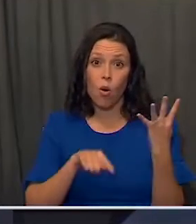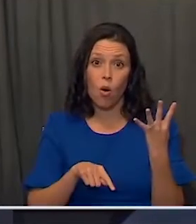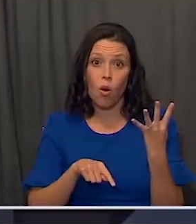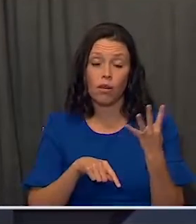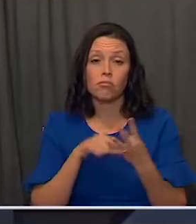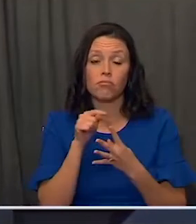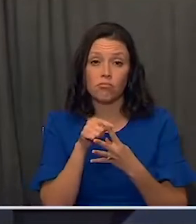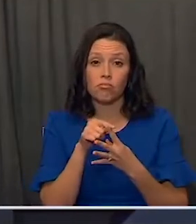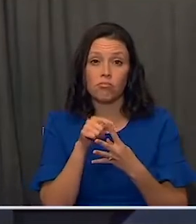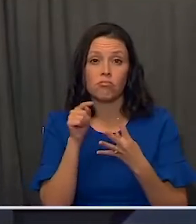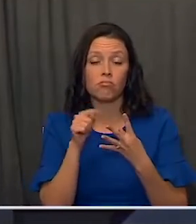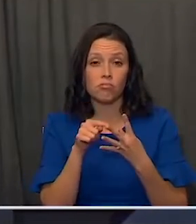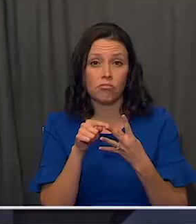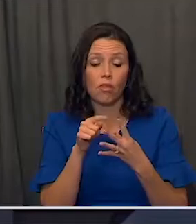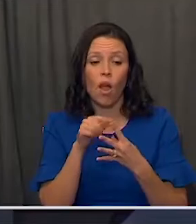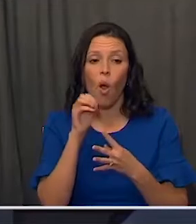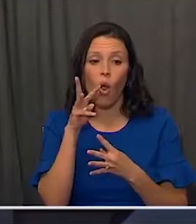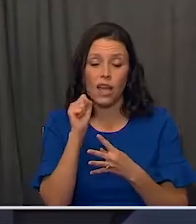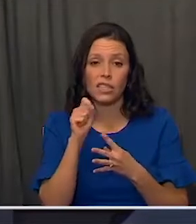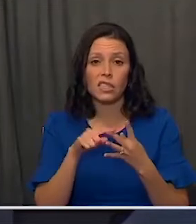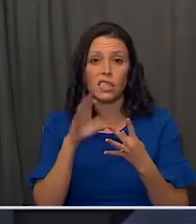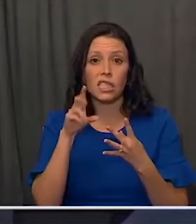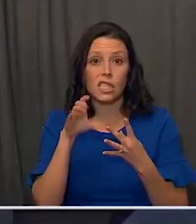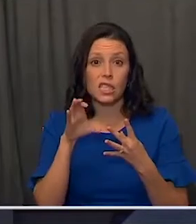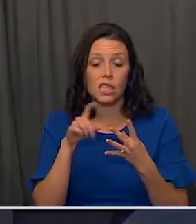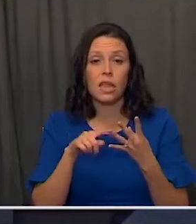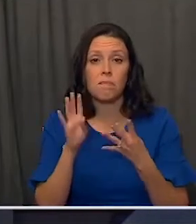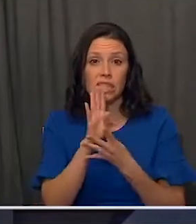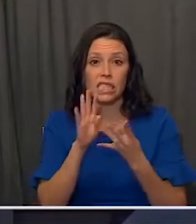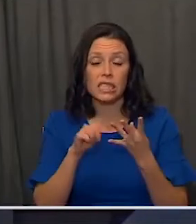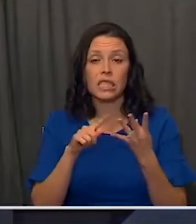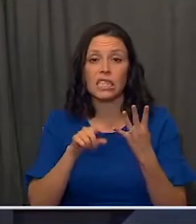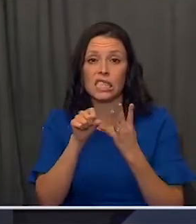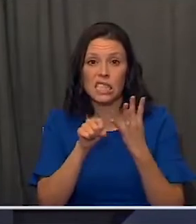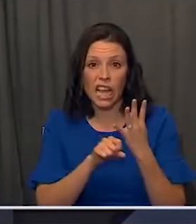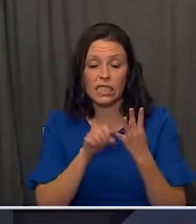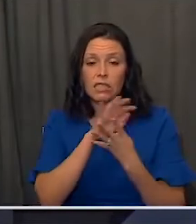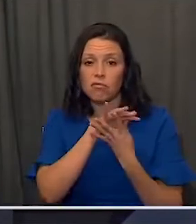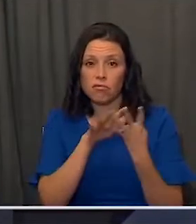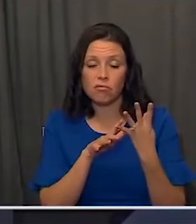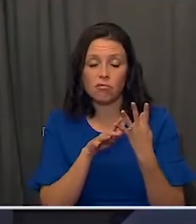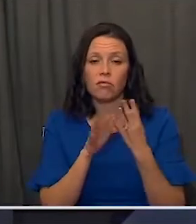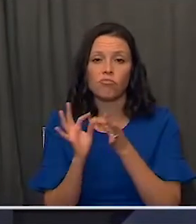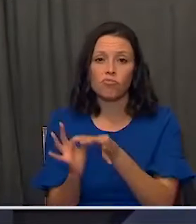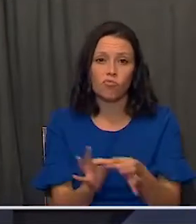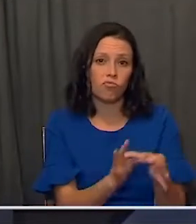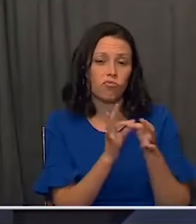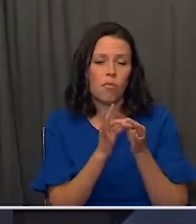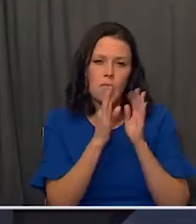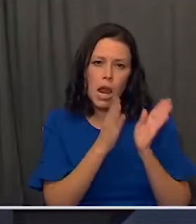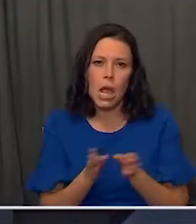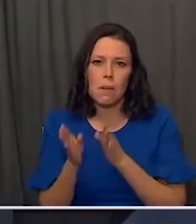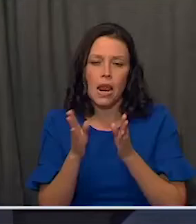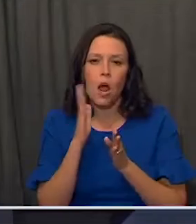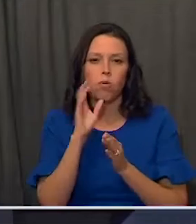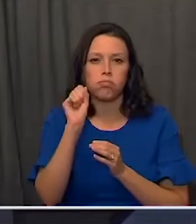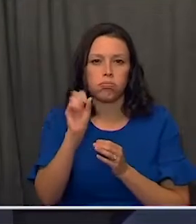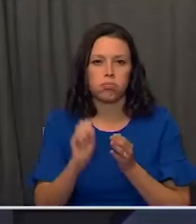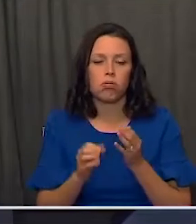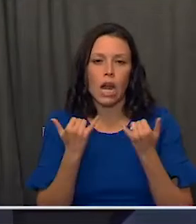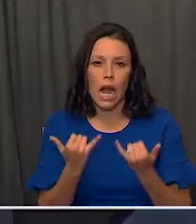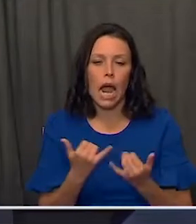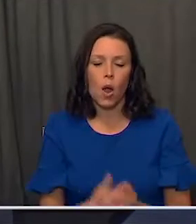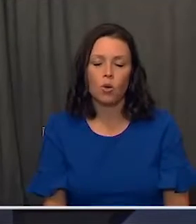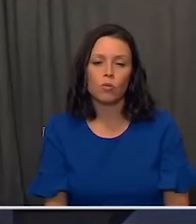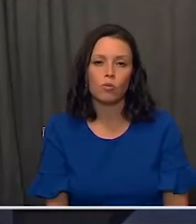OWS, CDC, industry, and the states and jurisdictions came up with the plan that I'm going to talk to you about